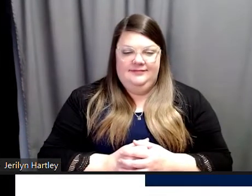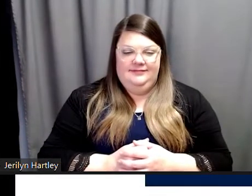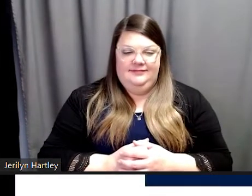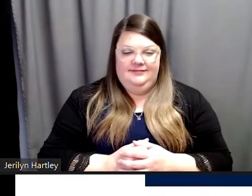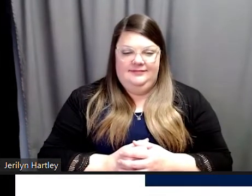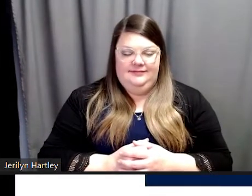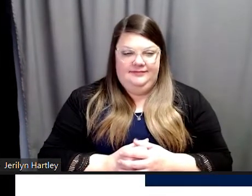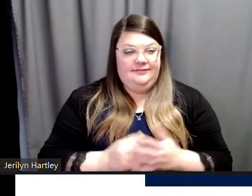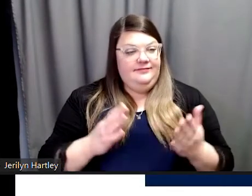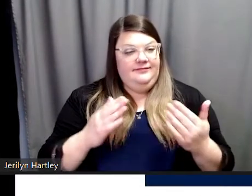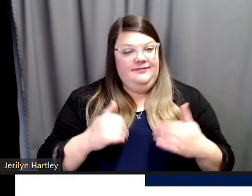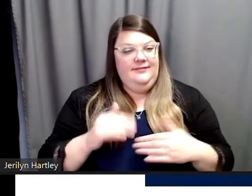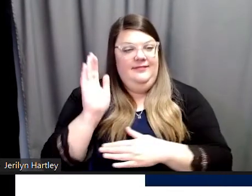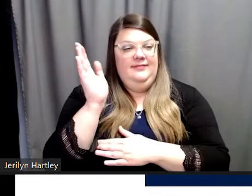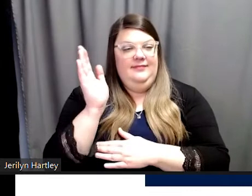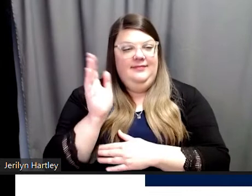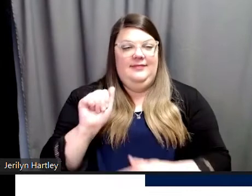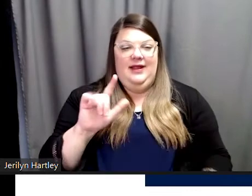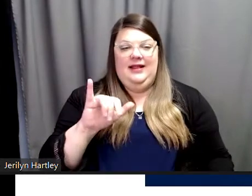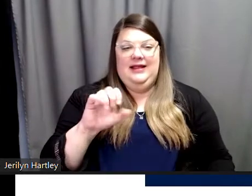Our next presenter is Alyssa.